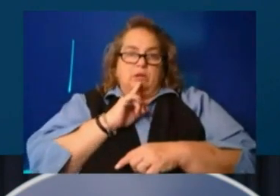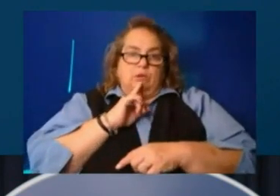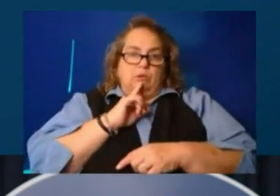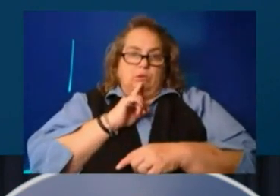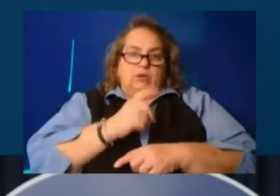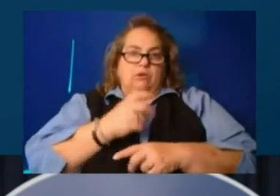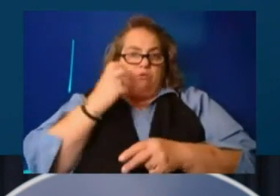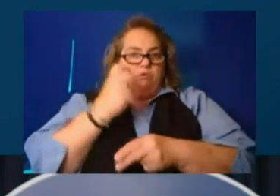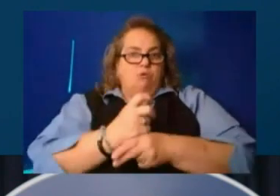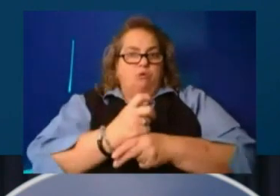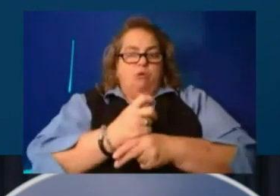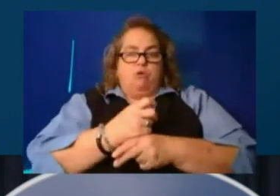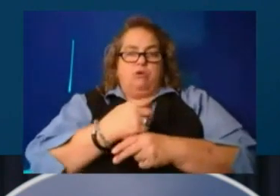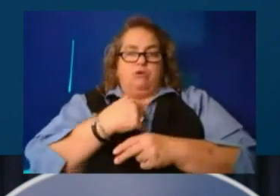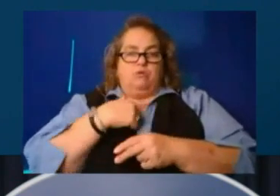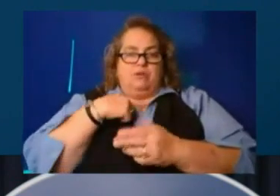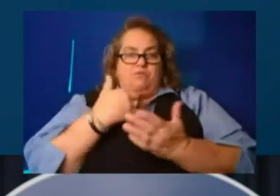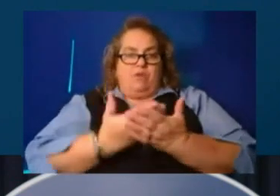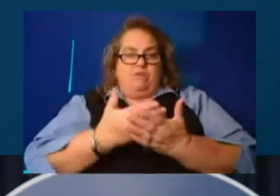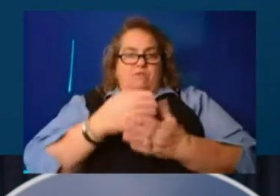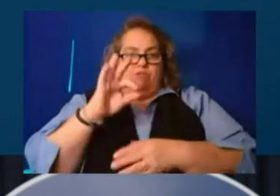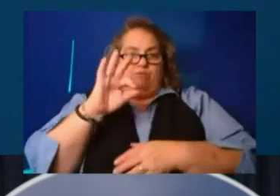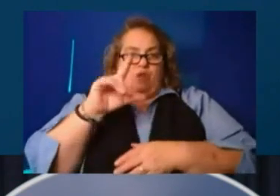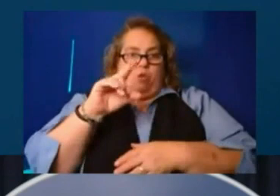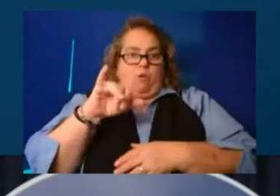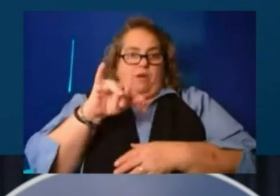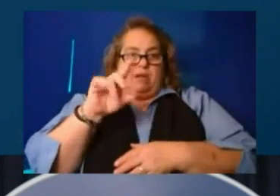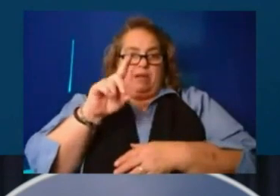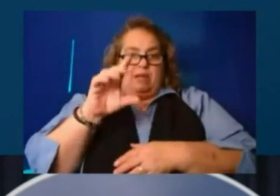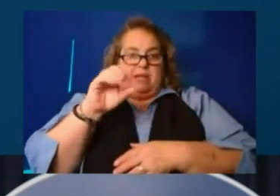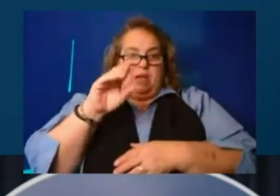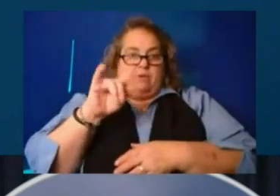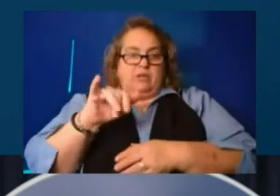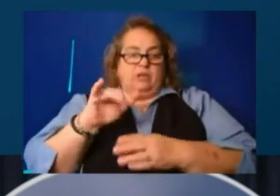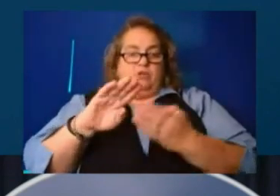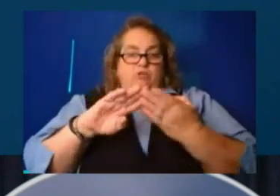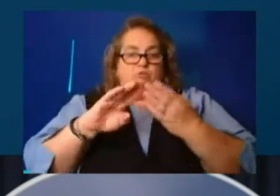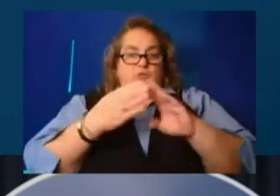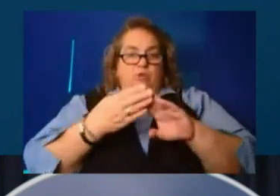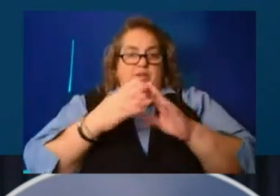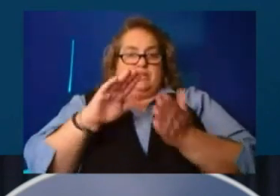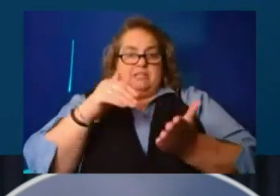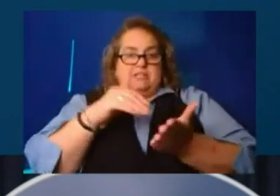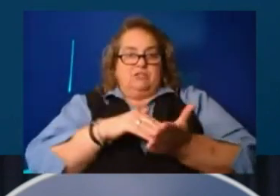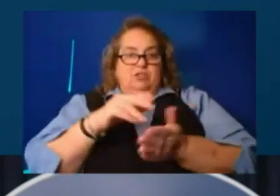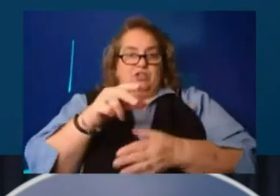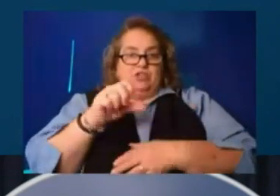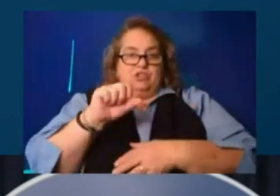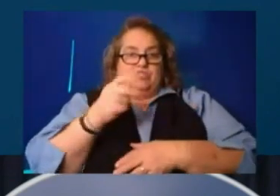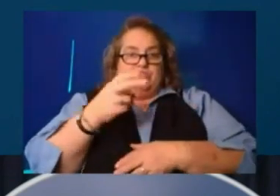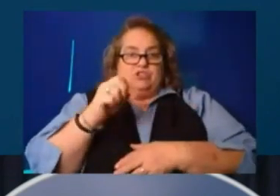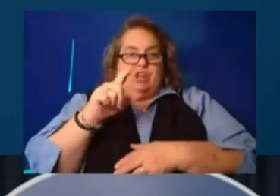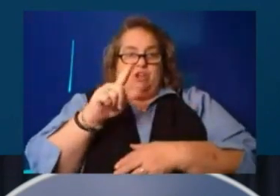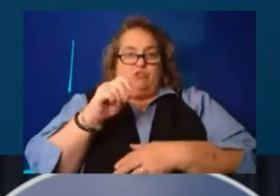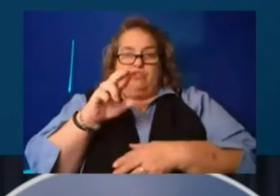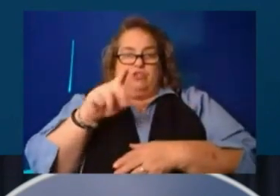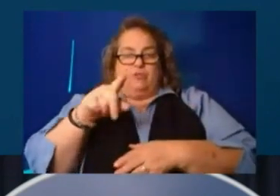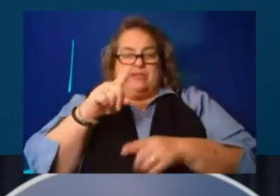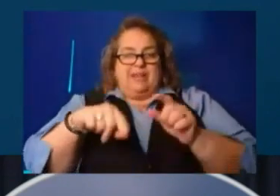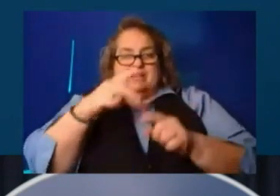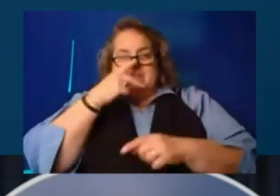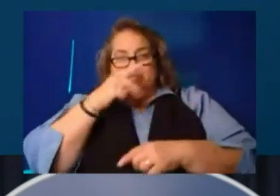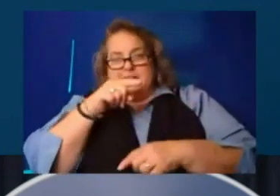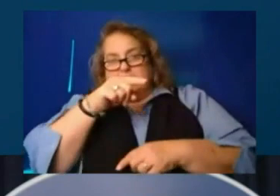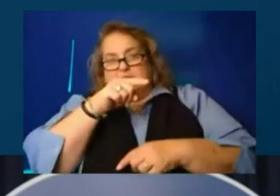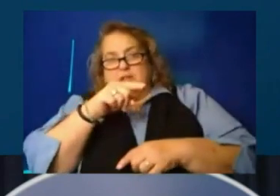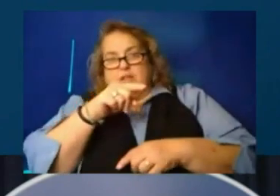Floyd County Community Center, which is, um, a shelter. You know, what you can't see is in the far background there are a whole bunch of cots set up.